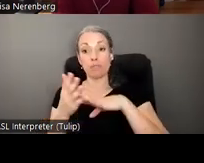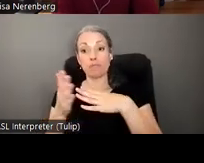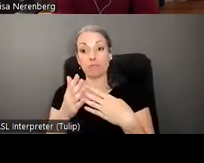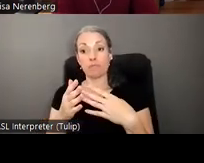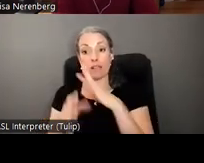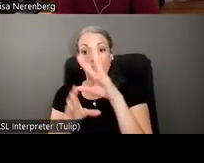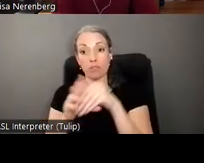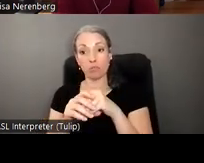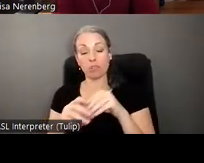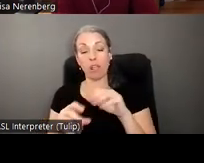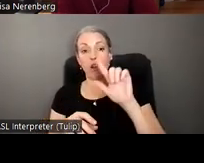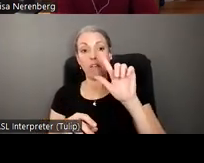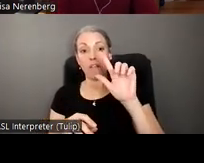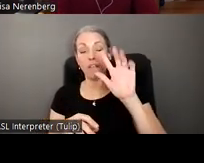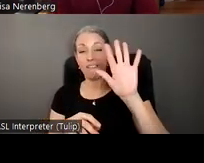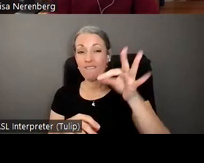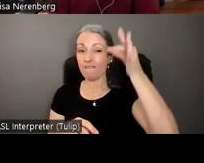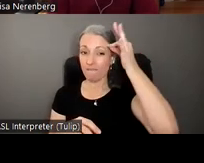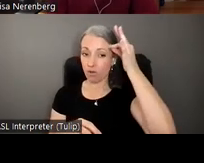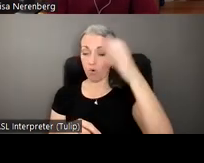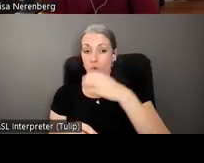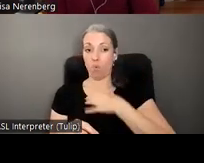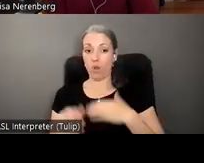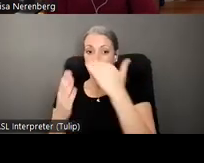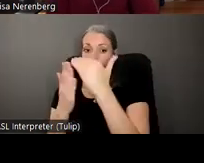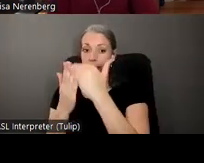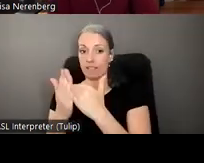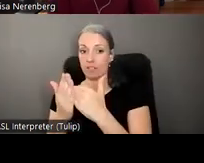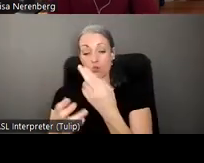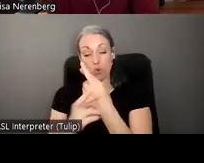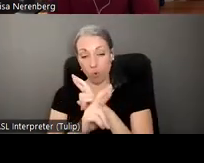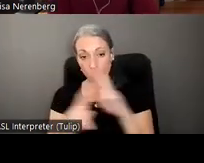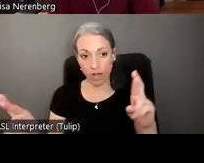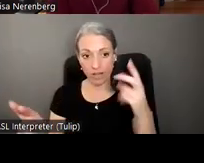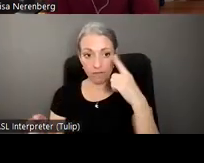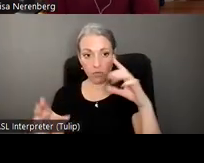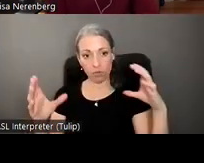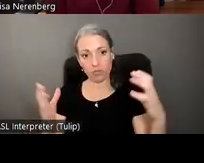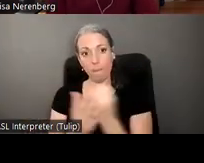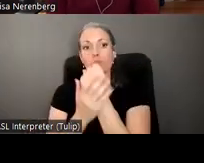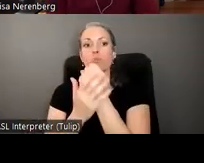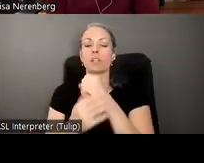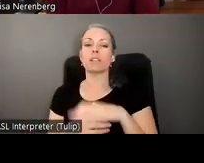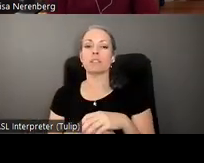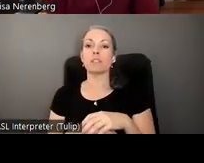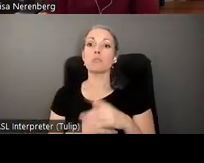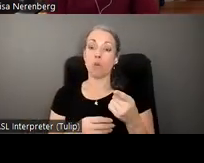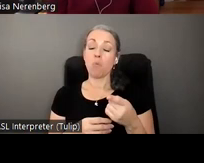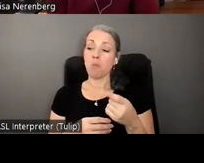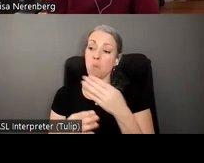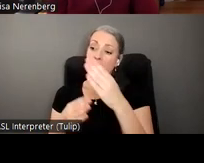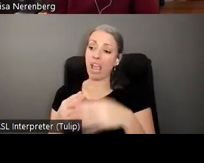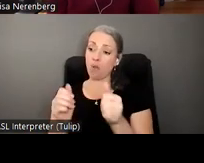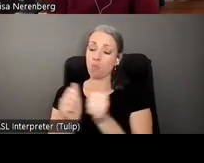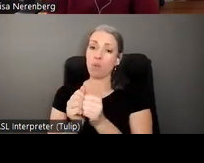federal wish list so that we're prepared when we have those kinds of opportunities so i want to wrap up by stressing